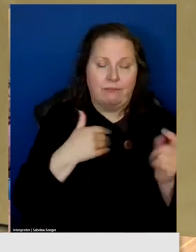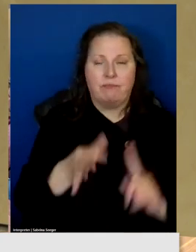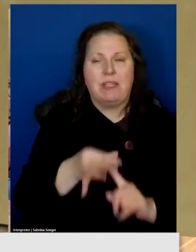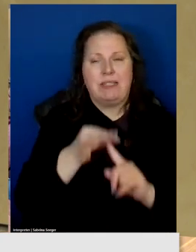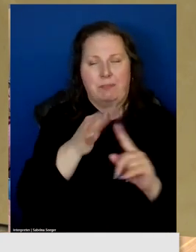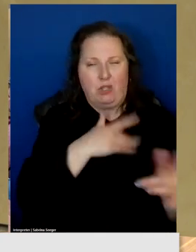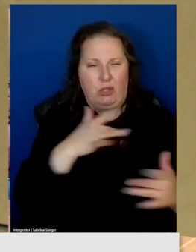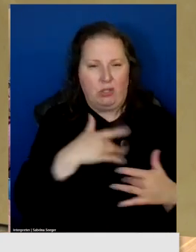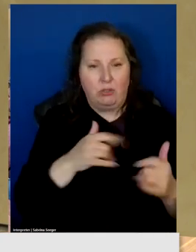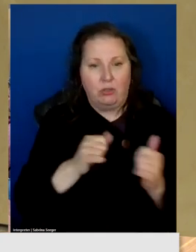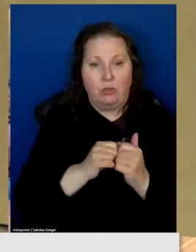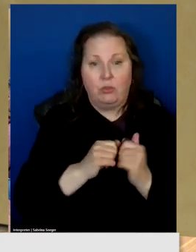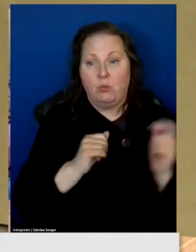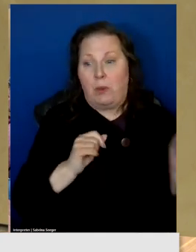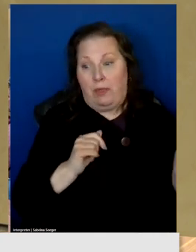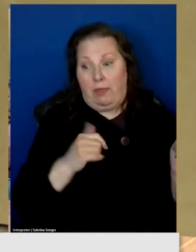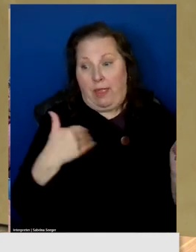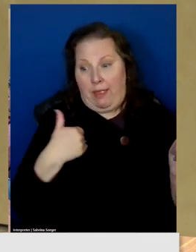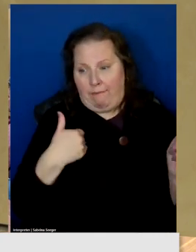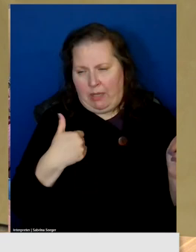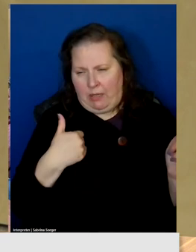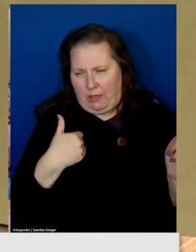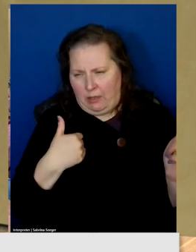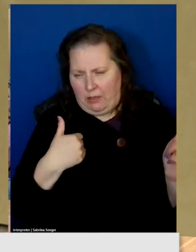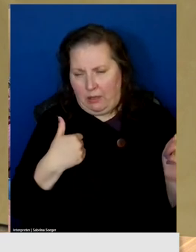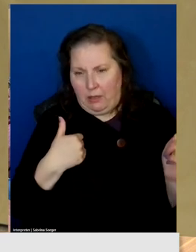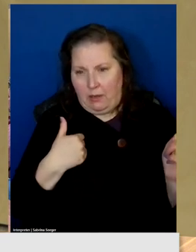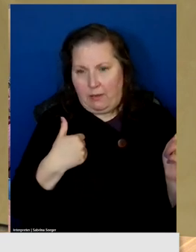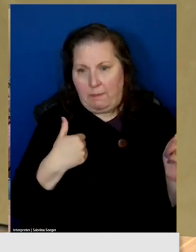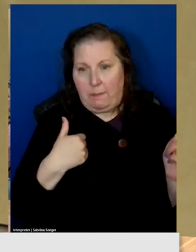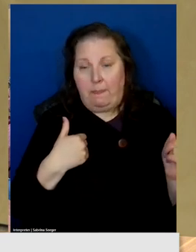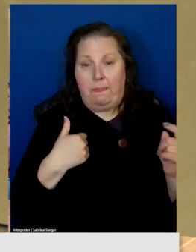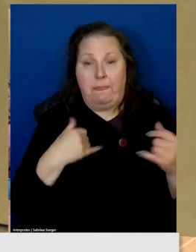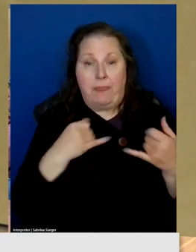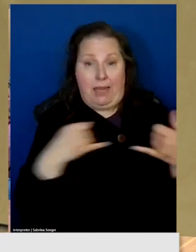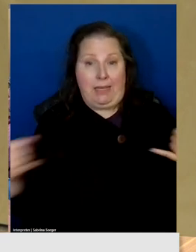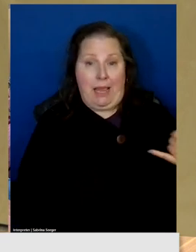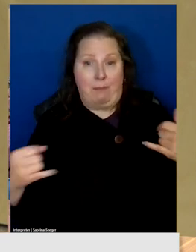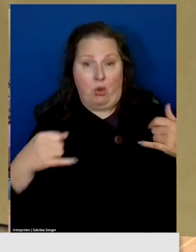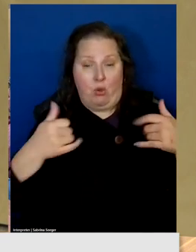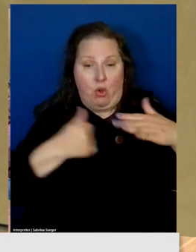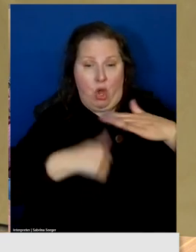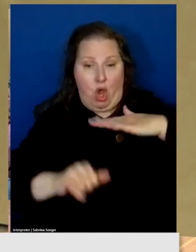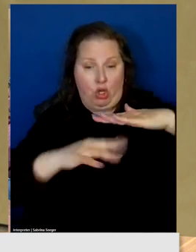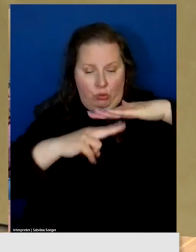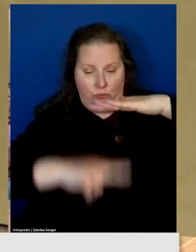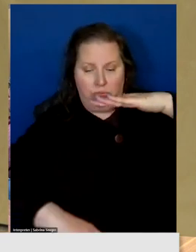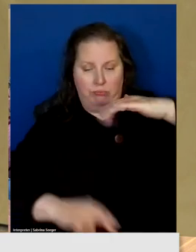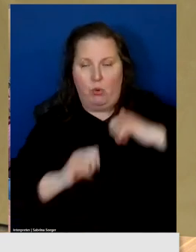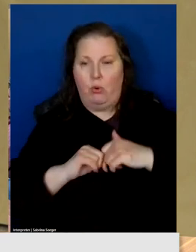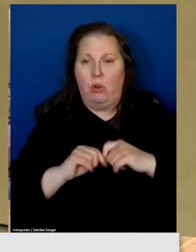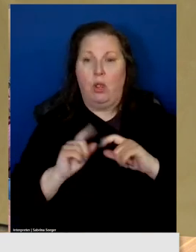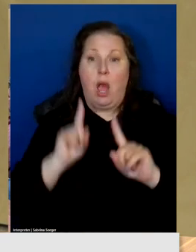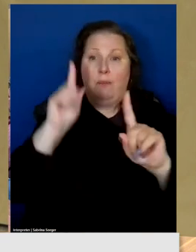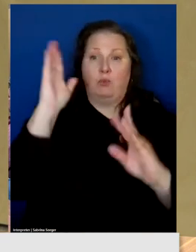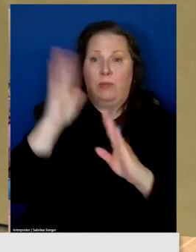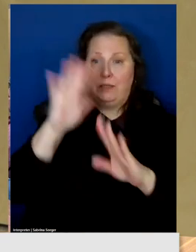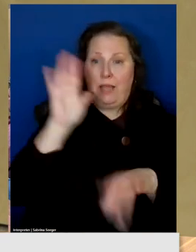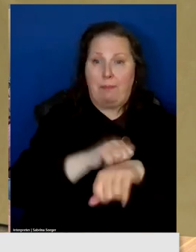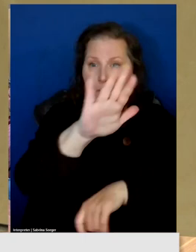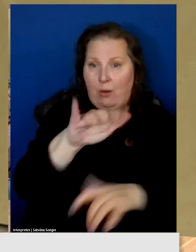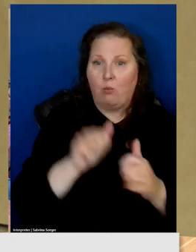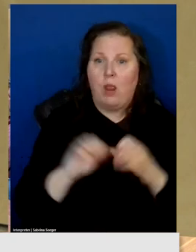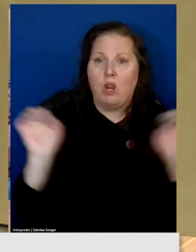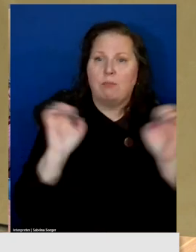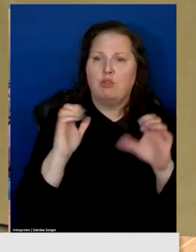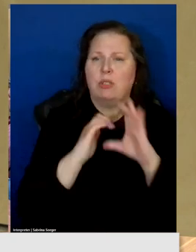concerned with getting buried cable up to the mountain tops where our emergency communications are, are, going to, are